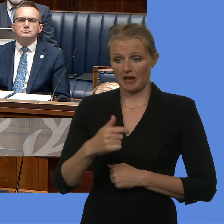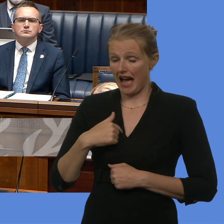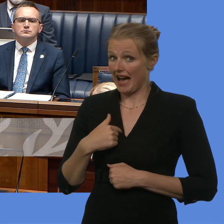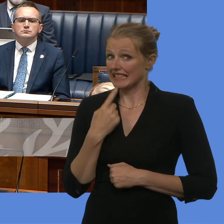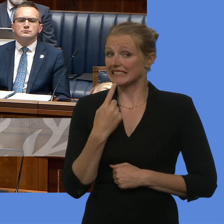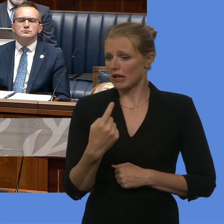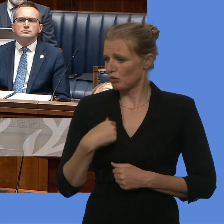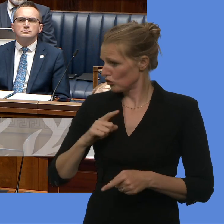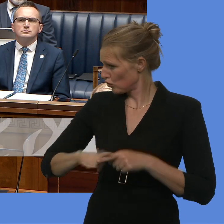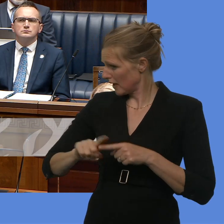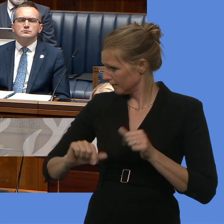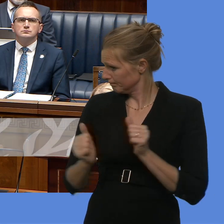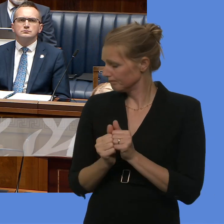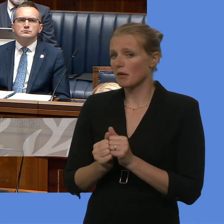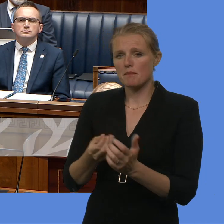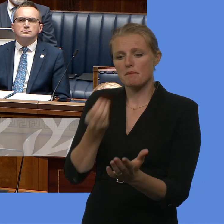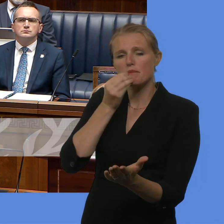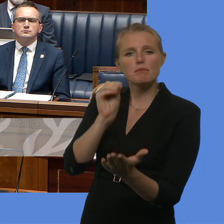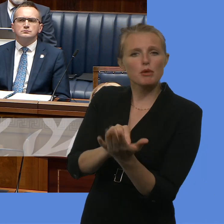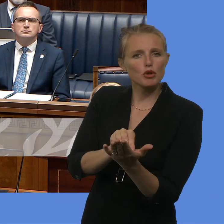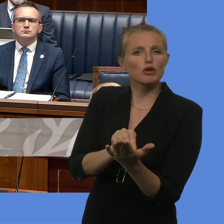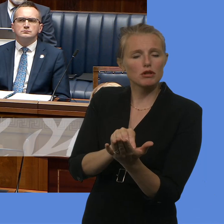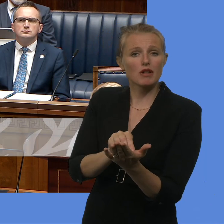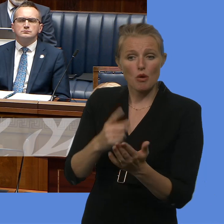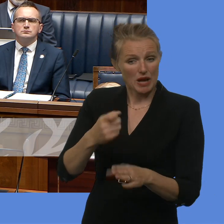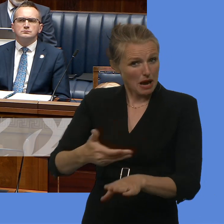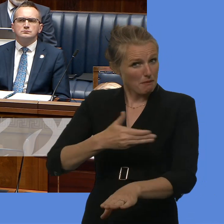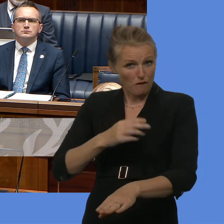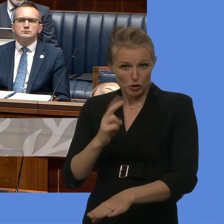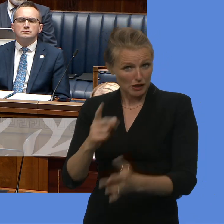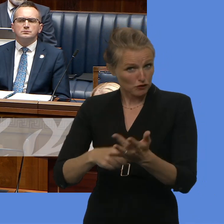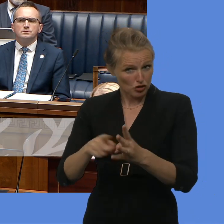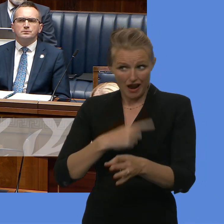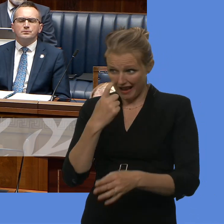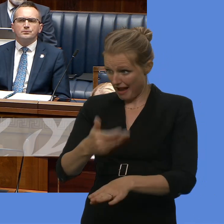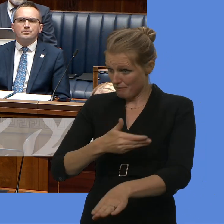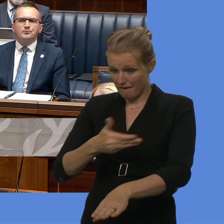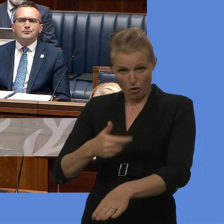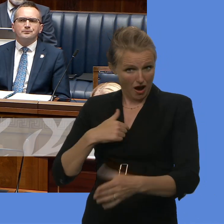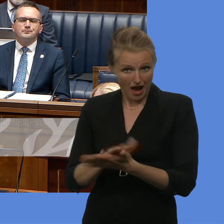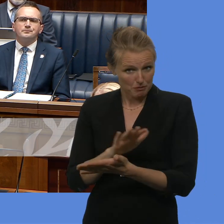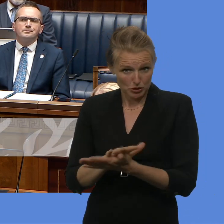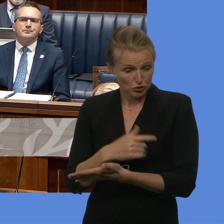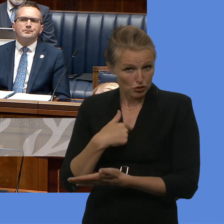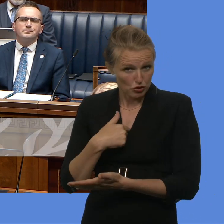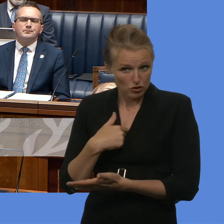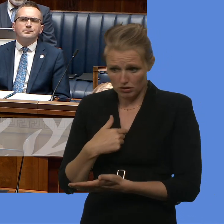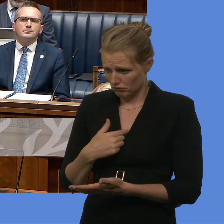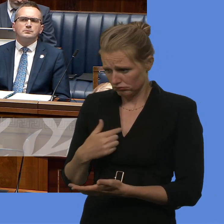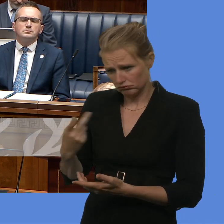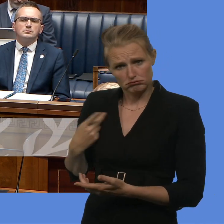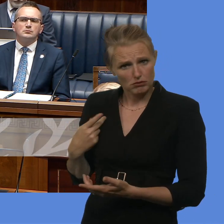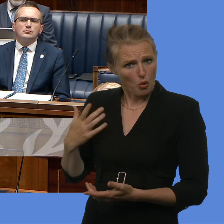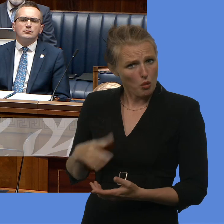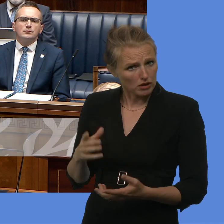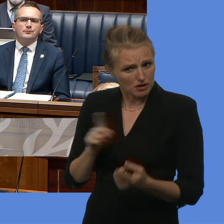get a diary date. We can have a date in the diary earlier rather than later. I'm happy to do that. I know that, as I said, there is a keenness to get that